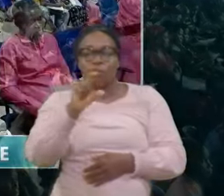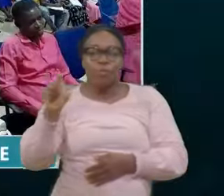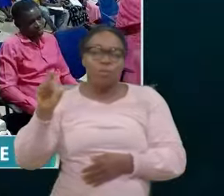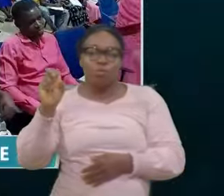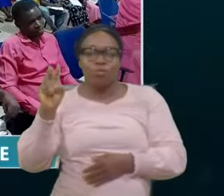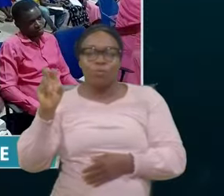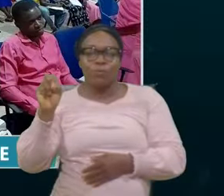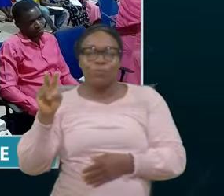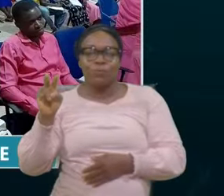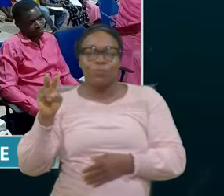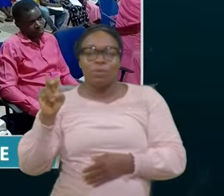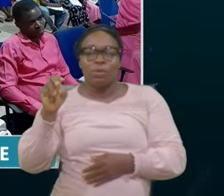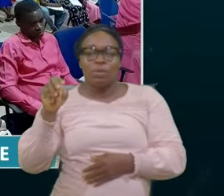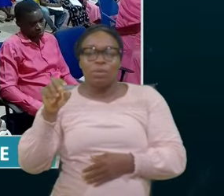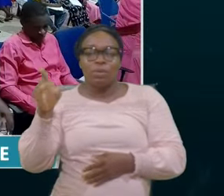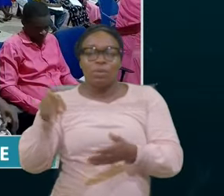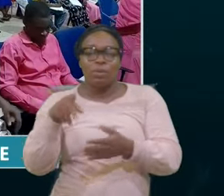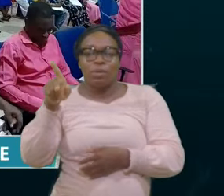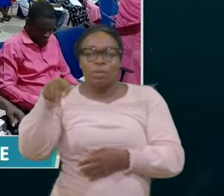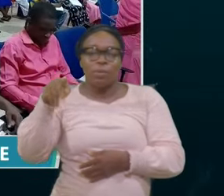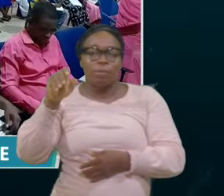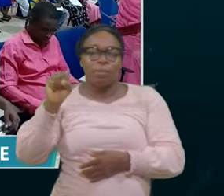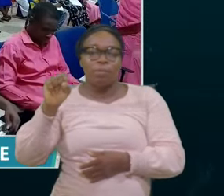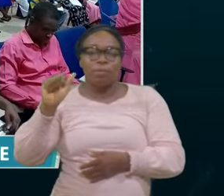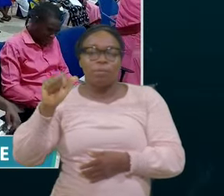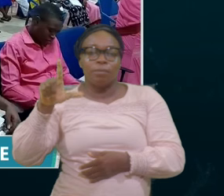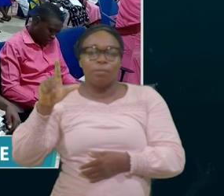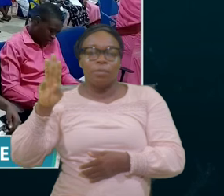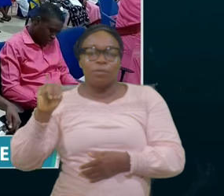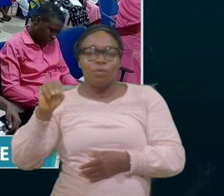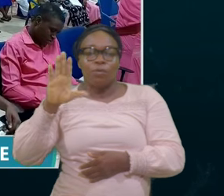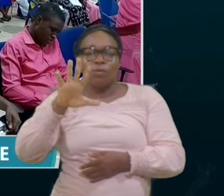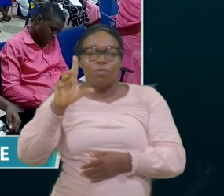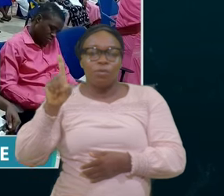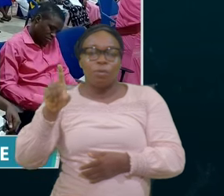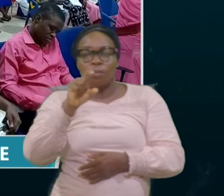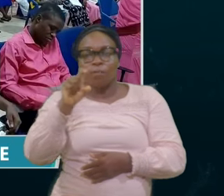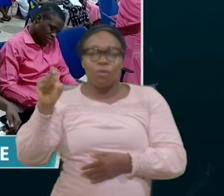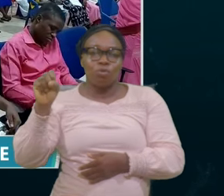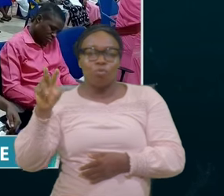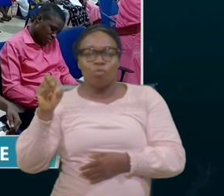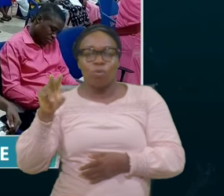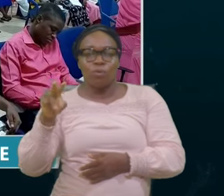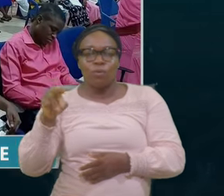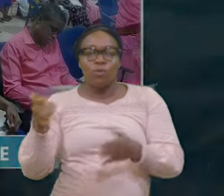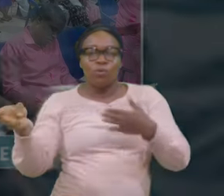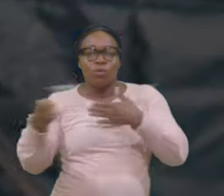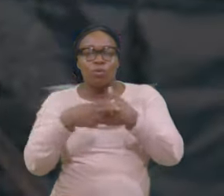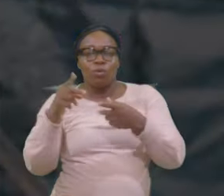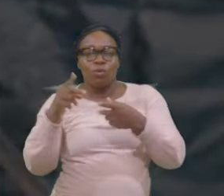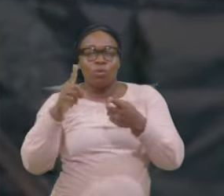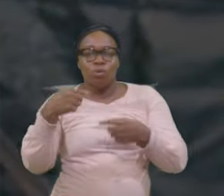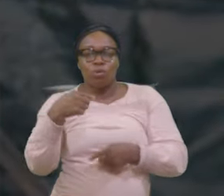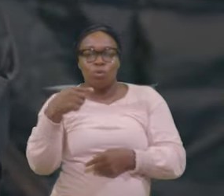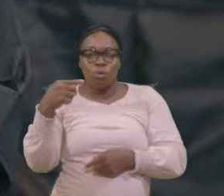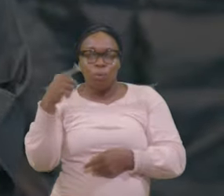Psalm 51 Verse 12 Restore Unto me The joy Of thy salvation